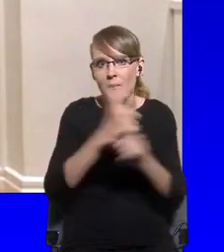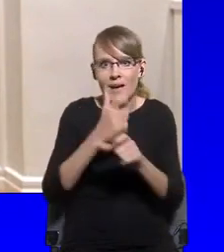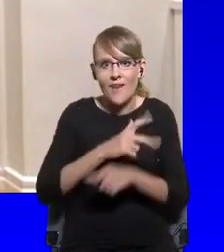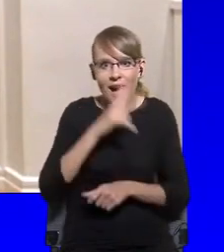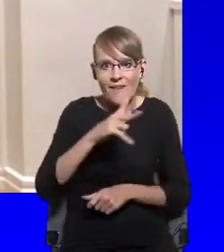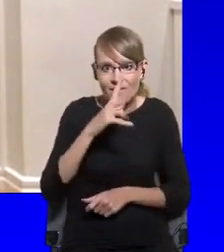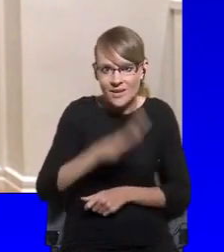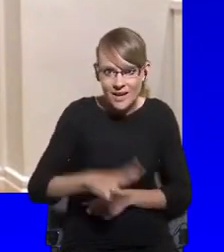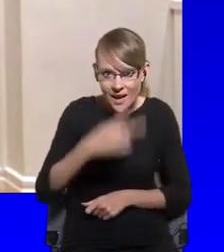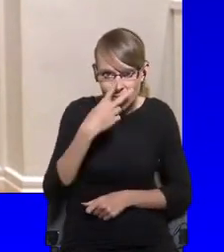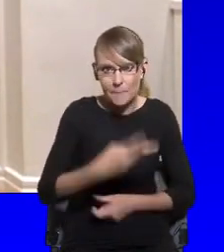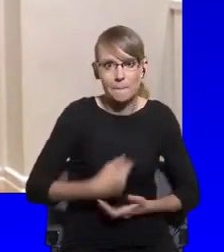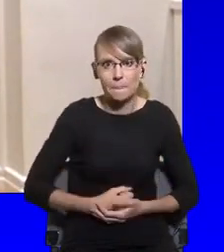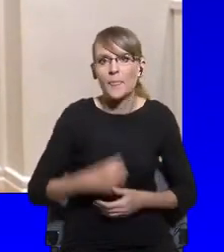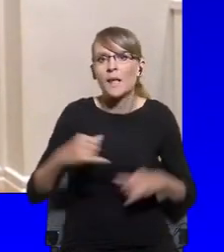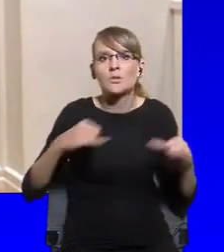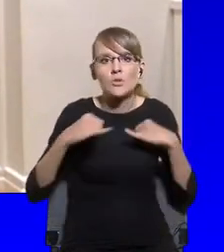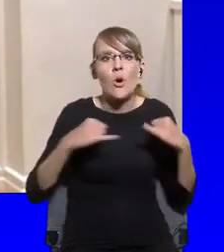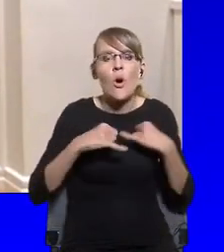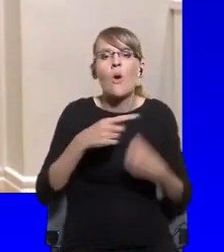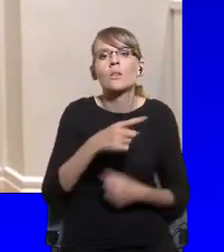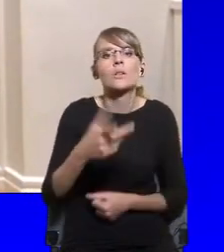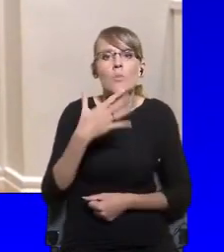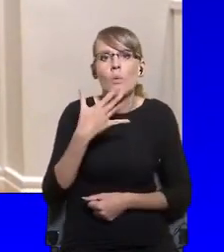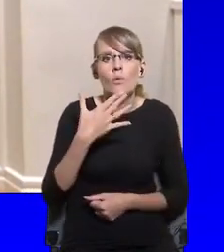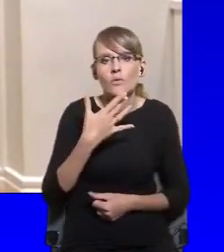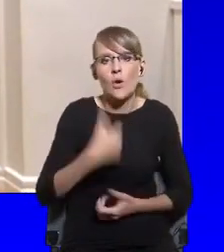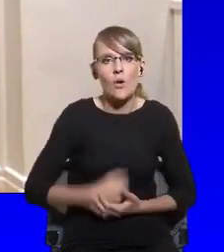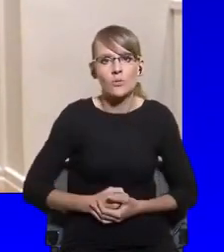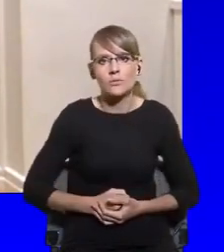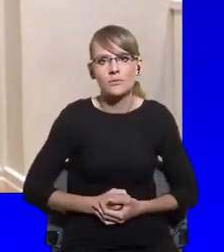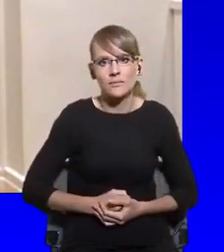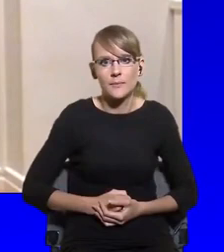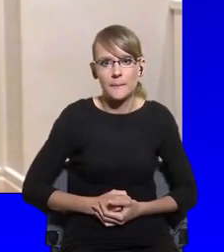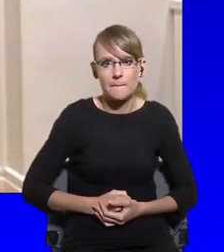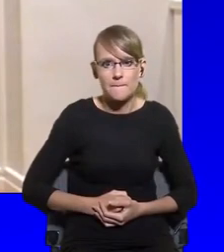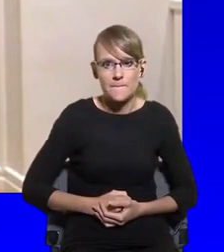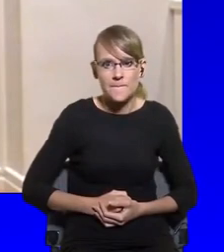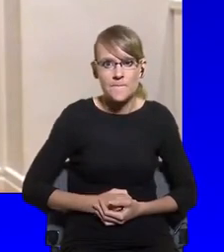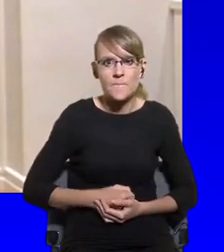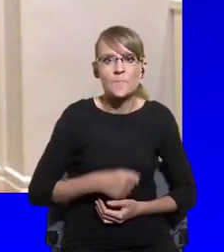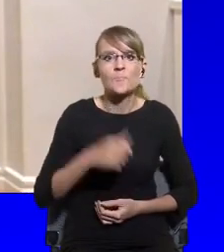just have to take a special tonic and then it will be okay.